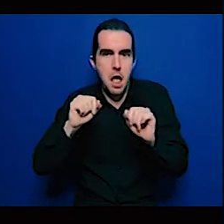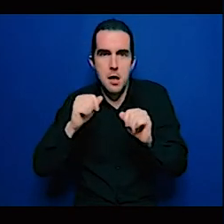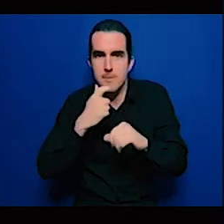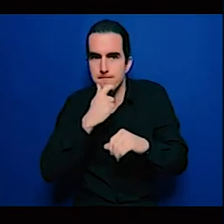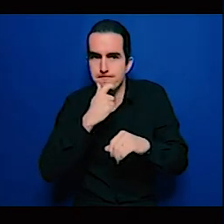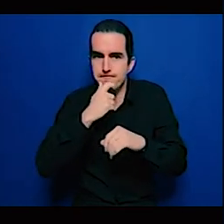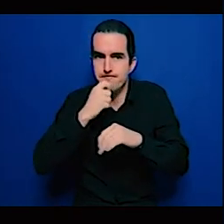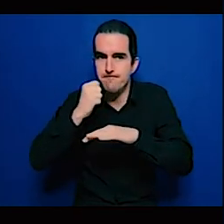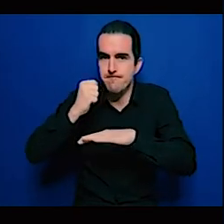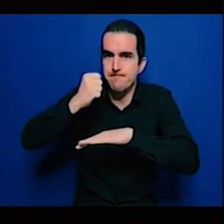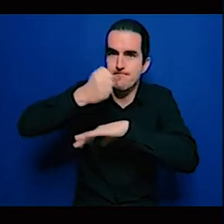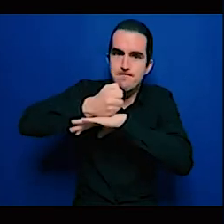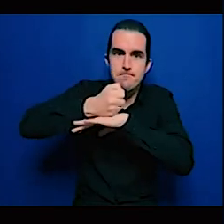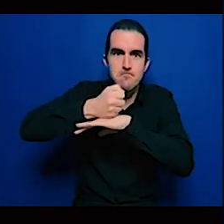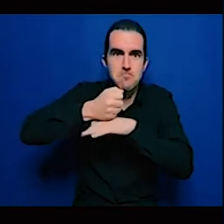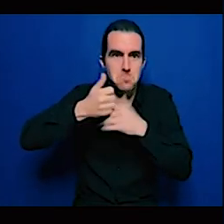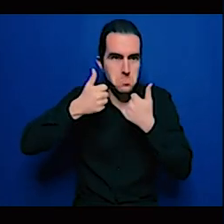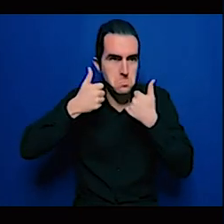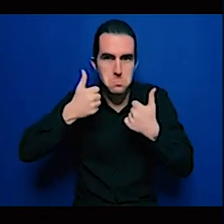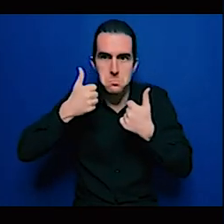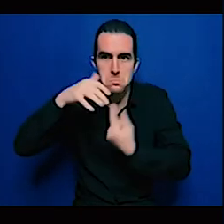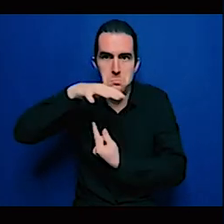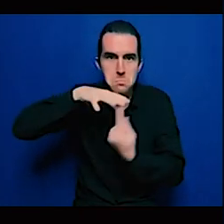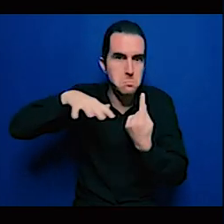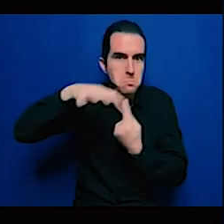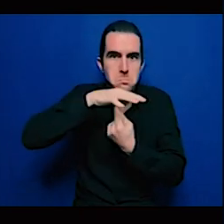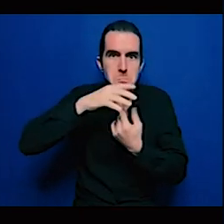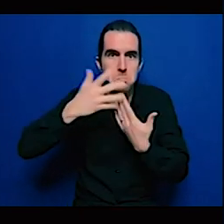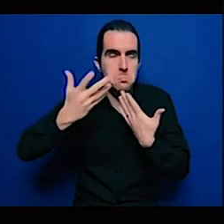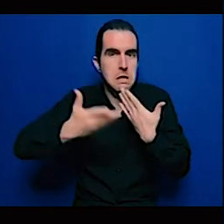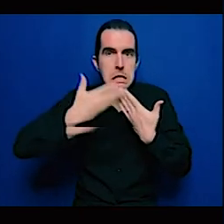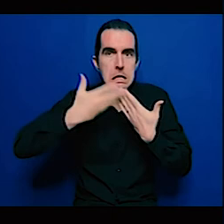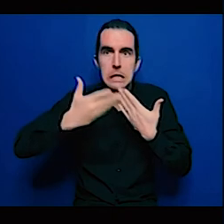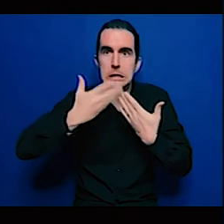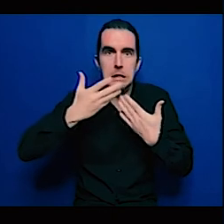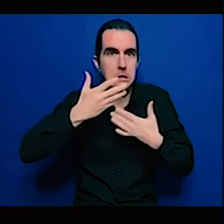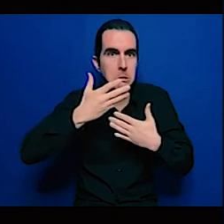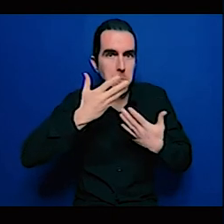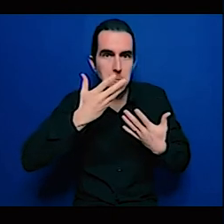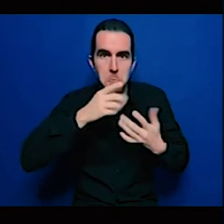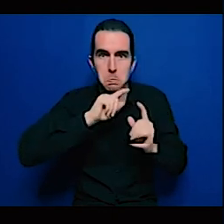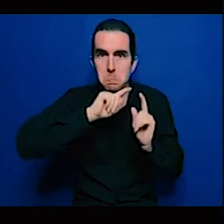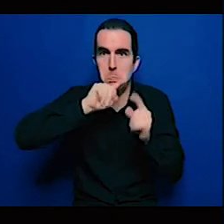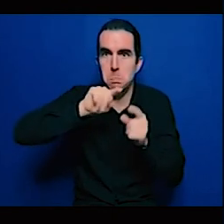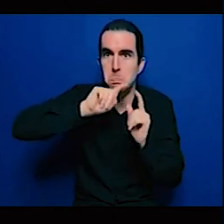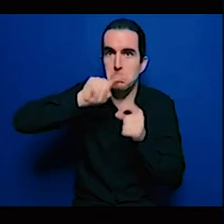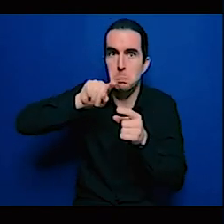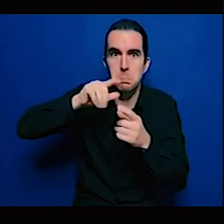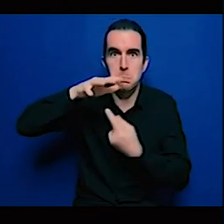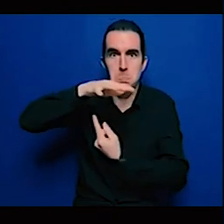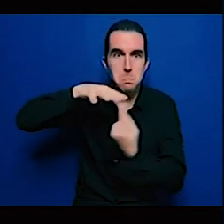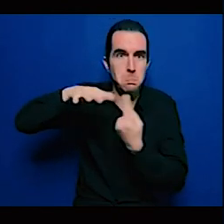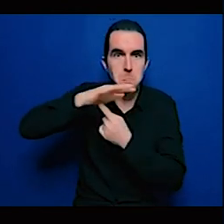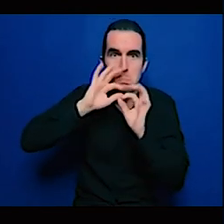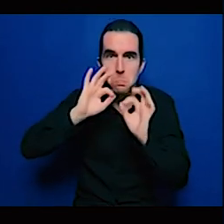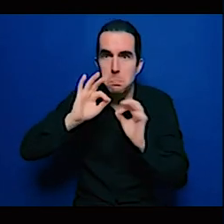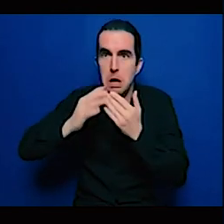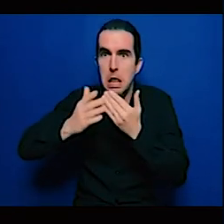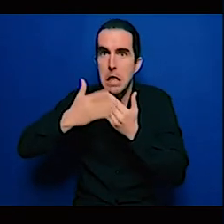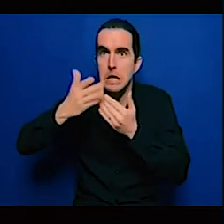he also sets up gives an example of an organization in Latin America